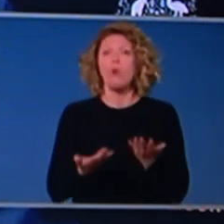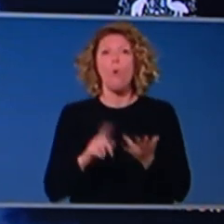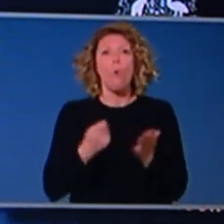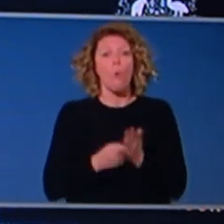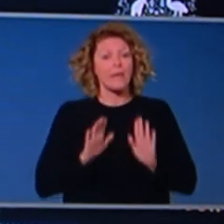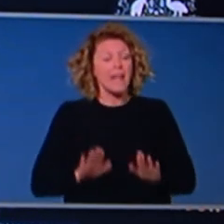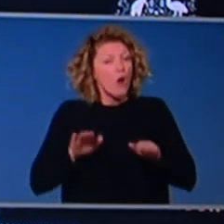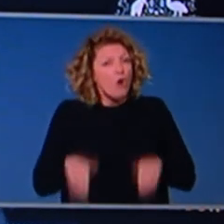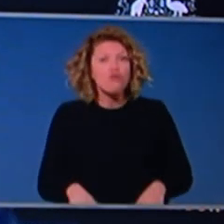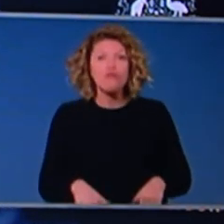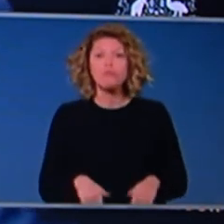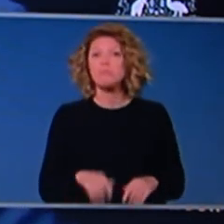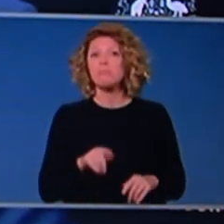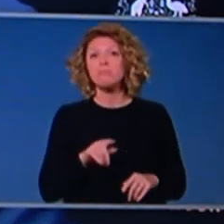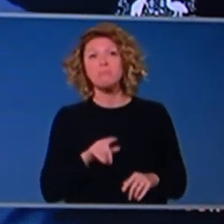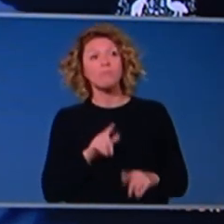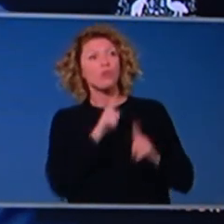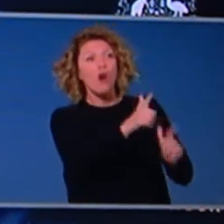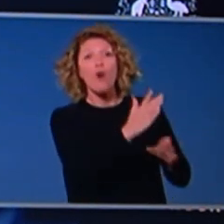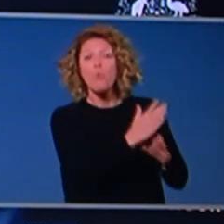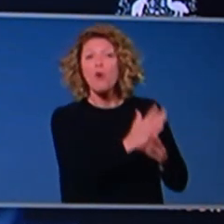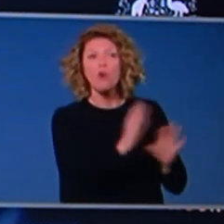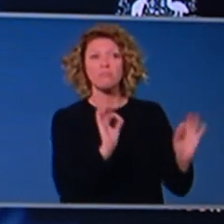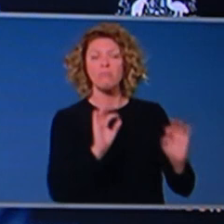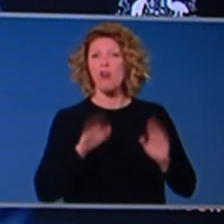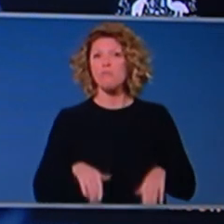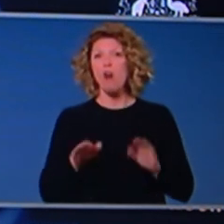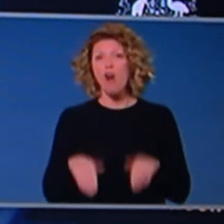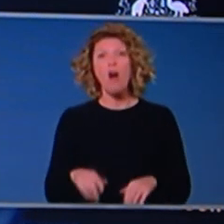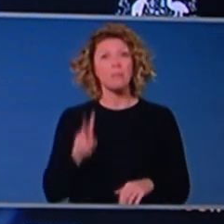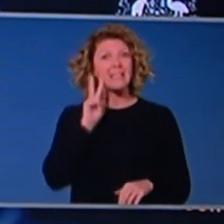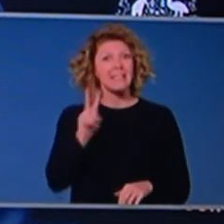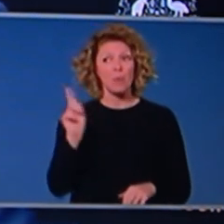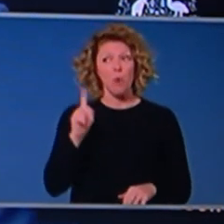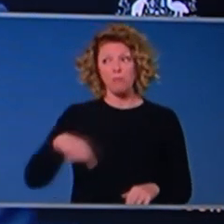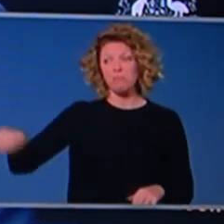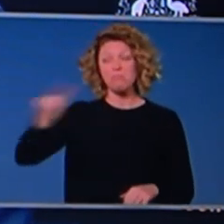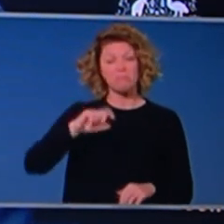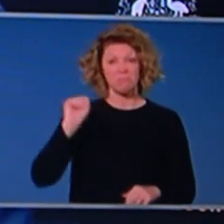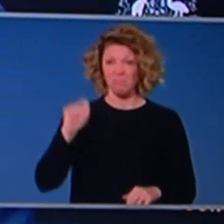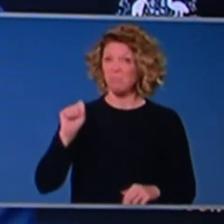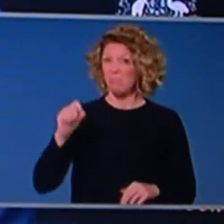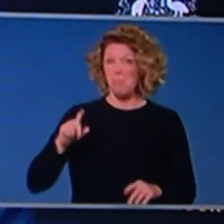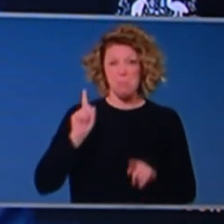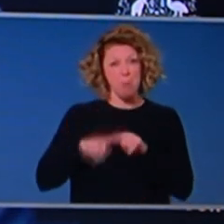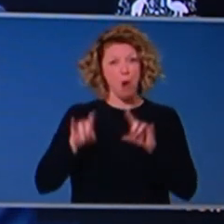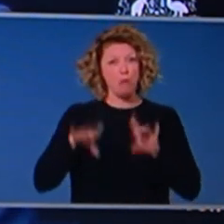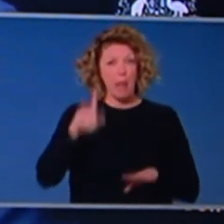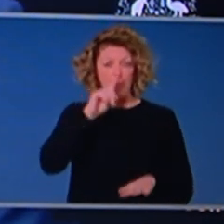They are reducing their mobility and their interactions as required by those original measures.